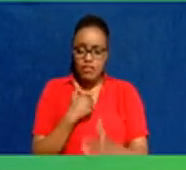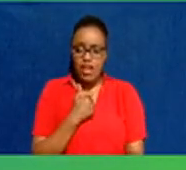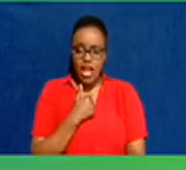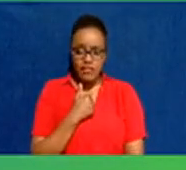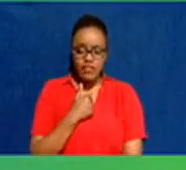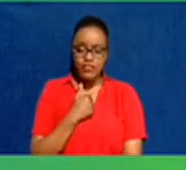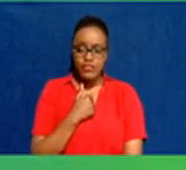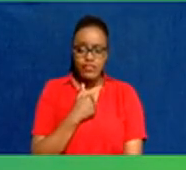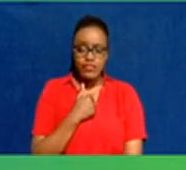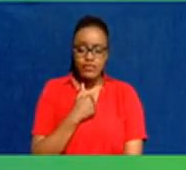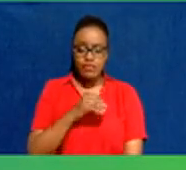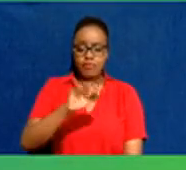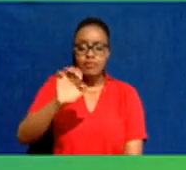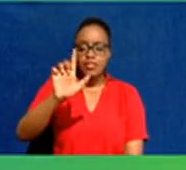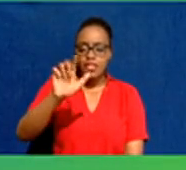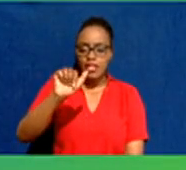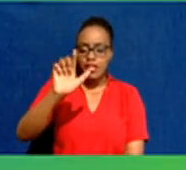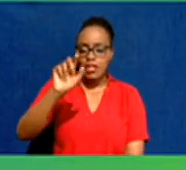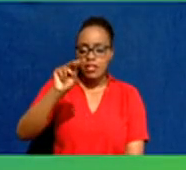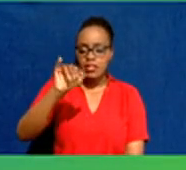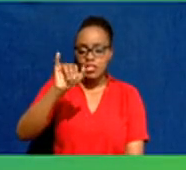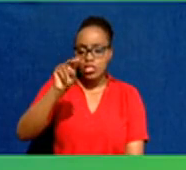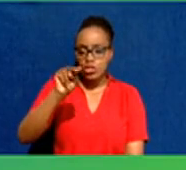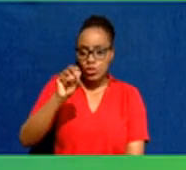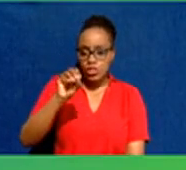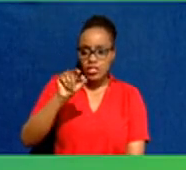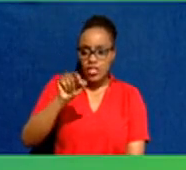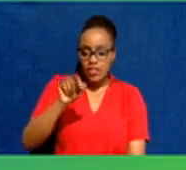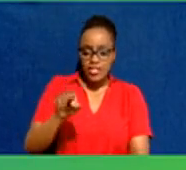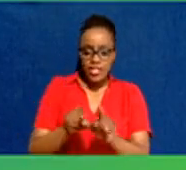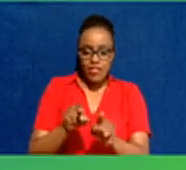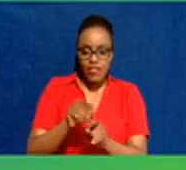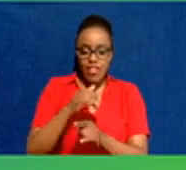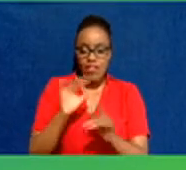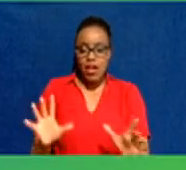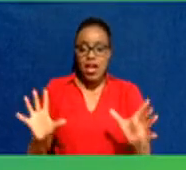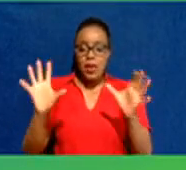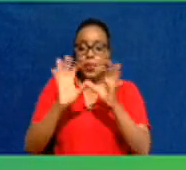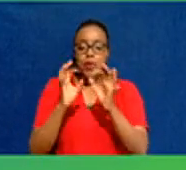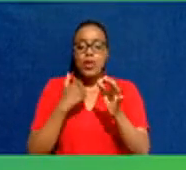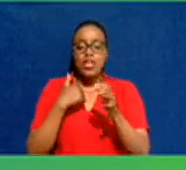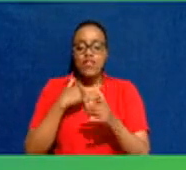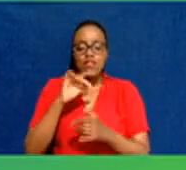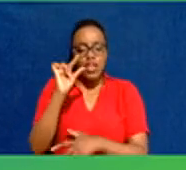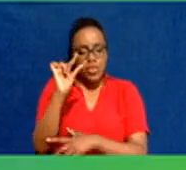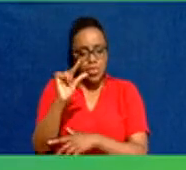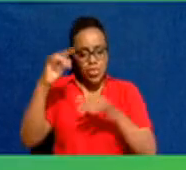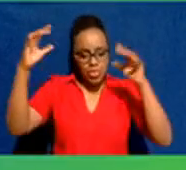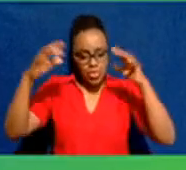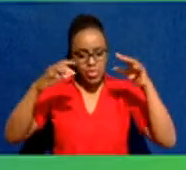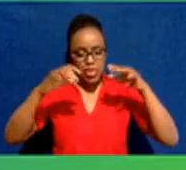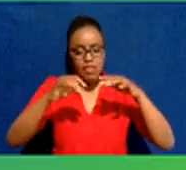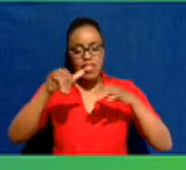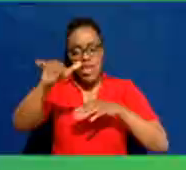the La Nina face. This La Nina is usually associated with depressed rainfall over much of East